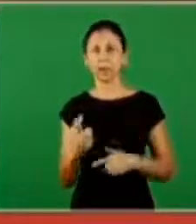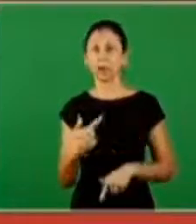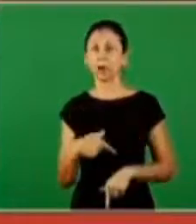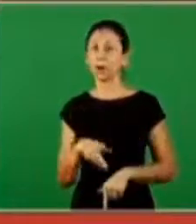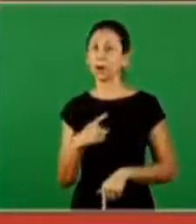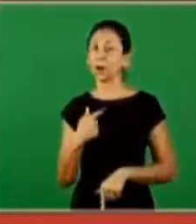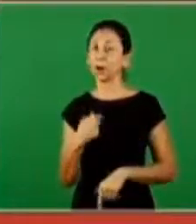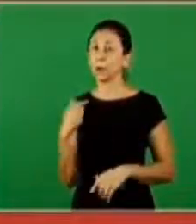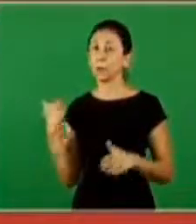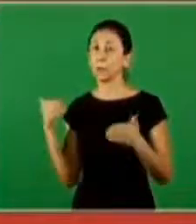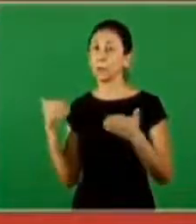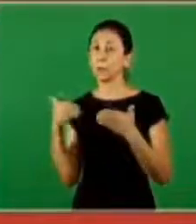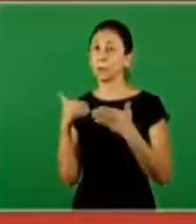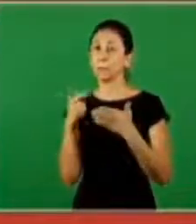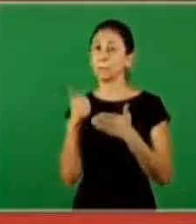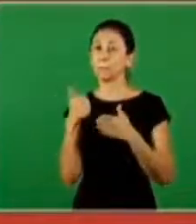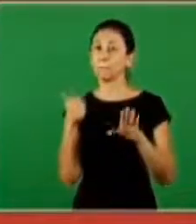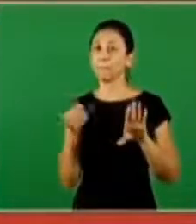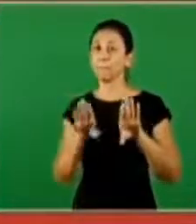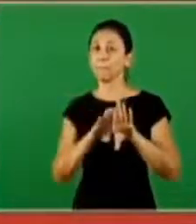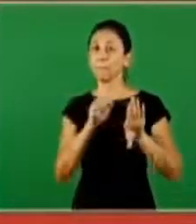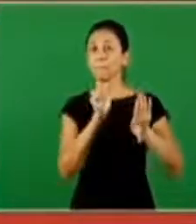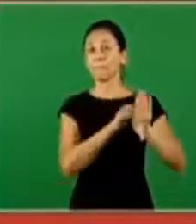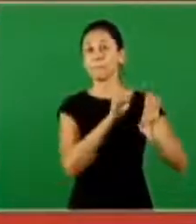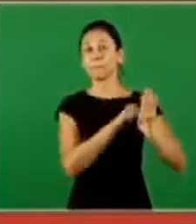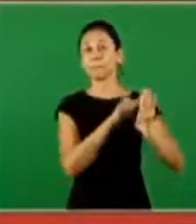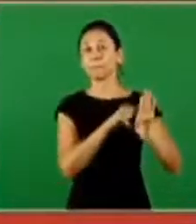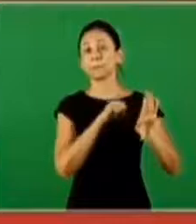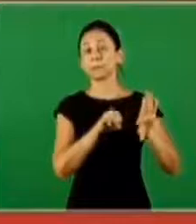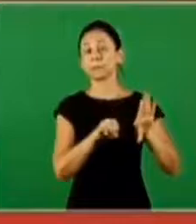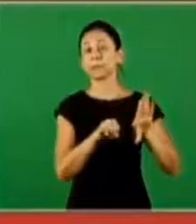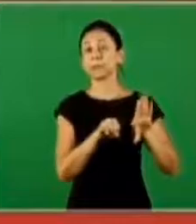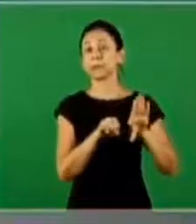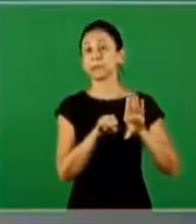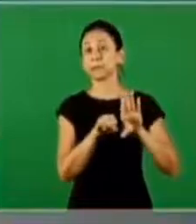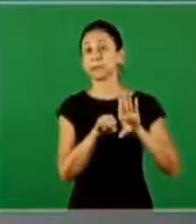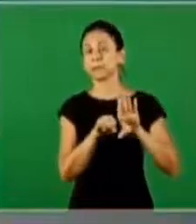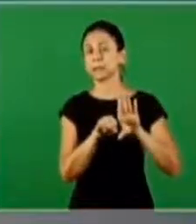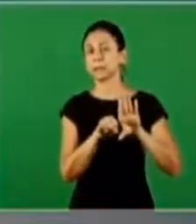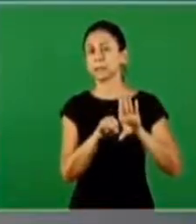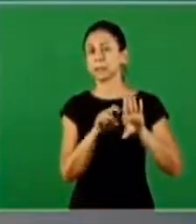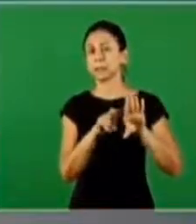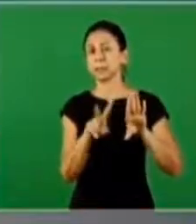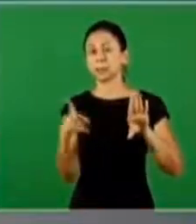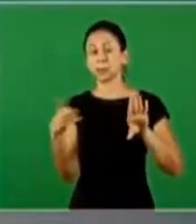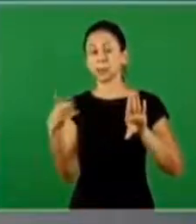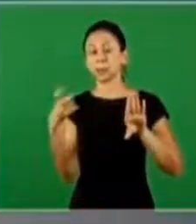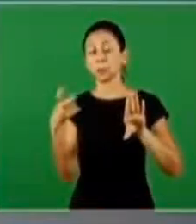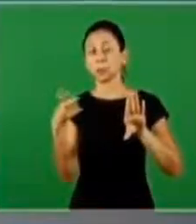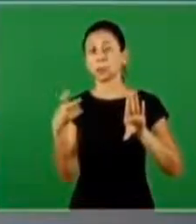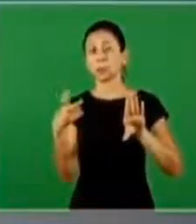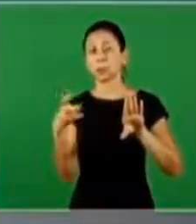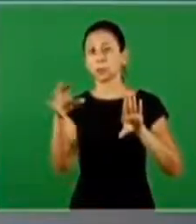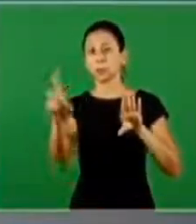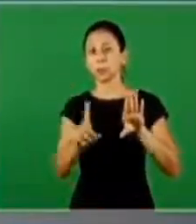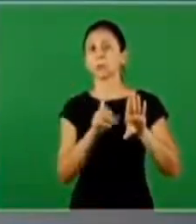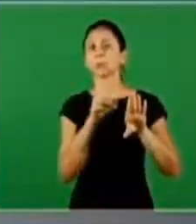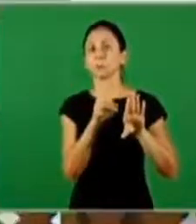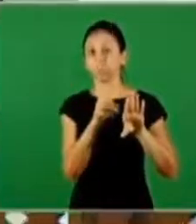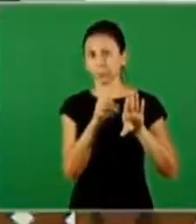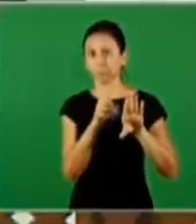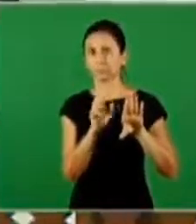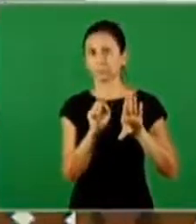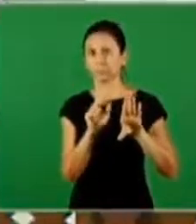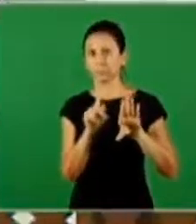I'm at the door and I knock. So, if someone hears, I'll enter,